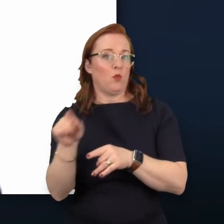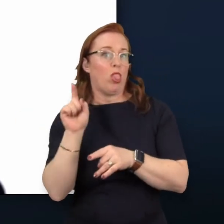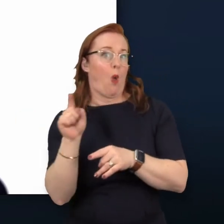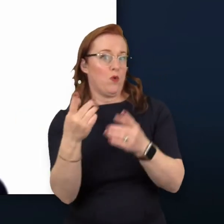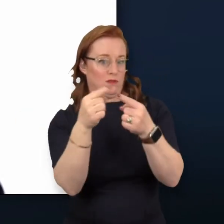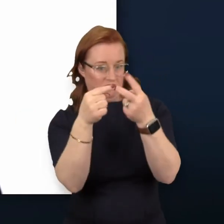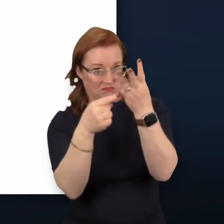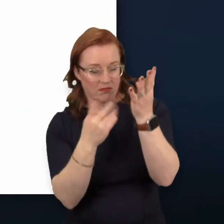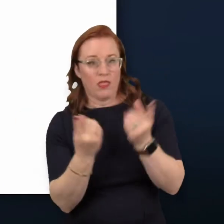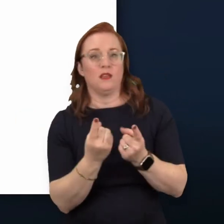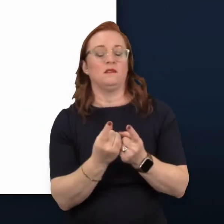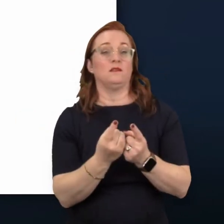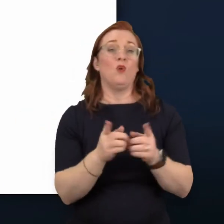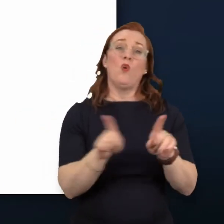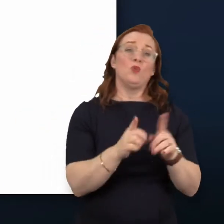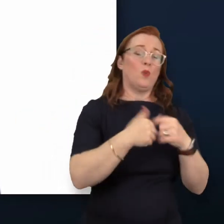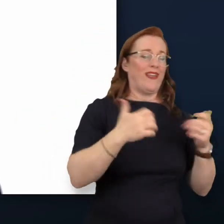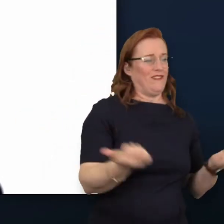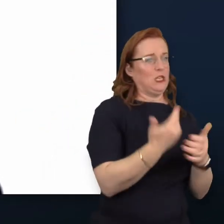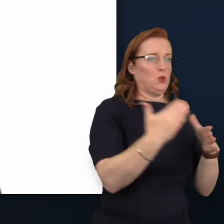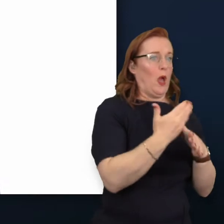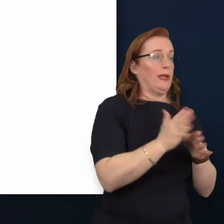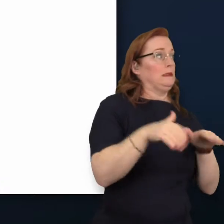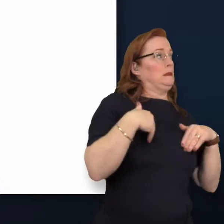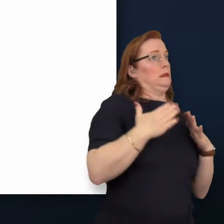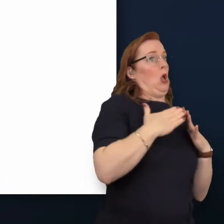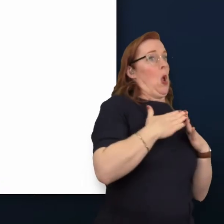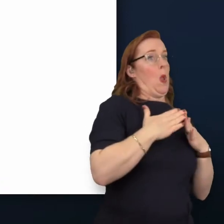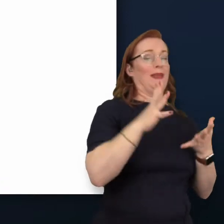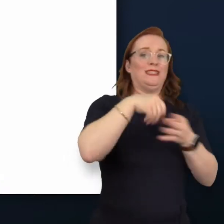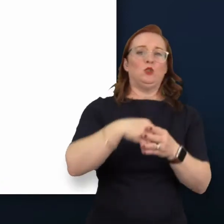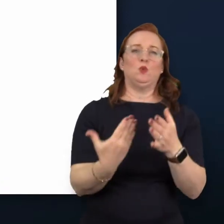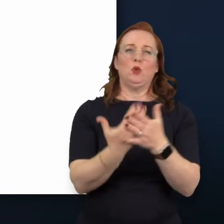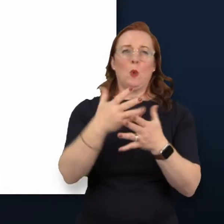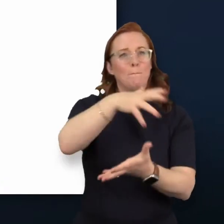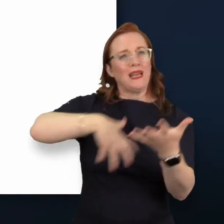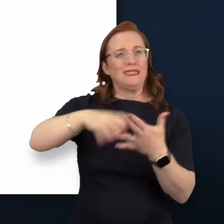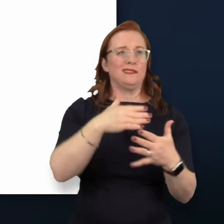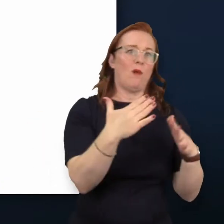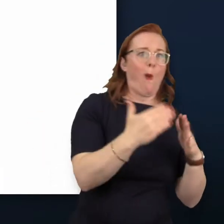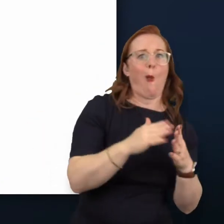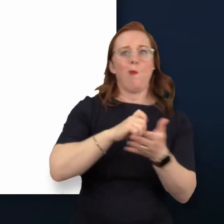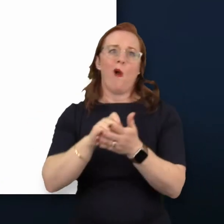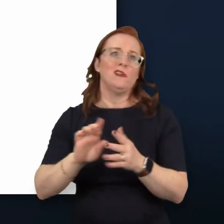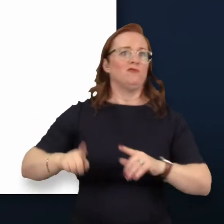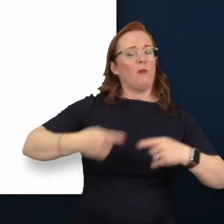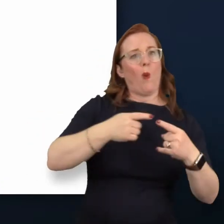emerge from our kitchens into a new hybrid working environment. In a hybrid world where we will have more choice